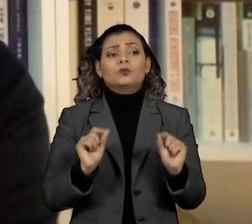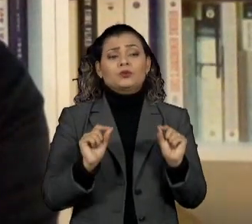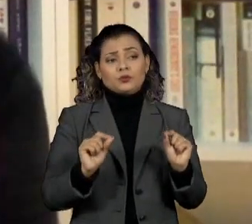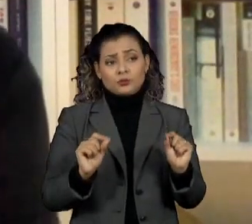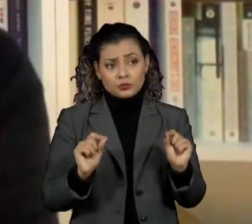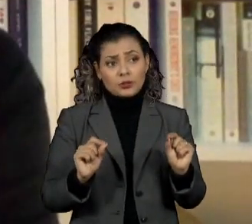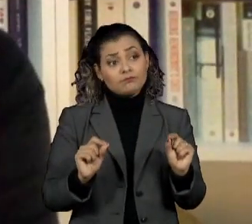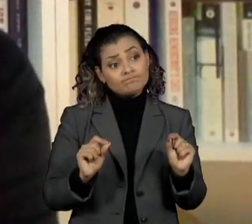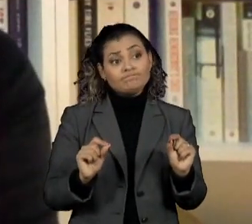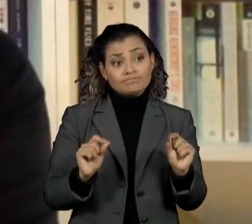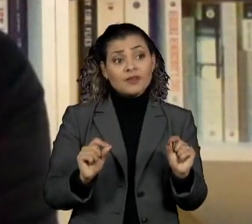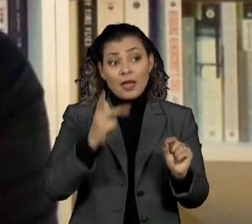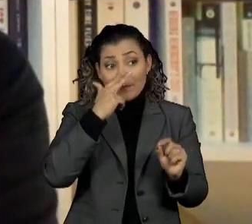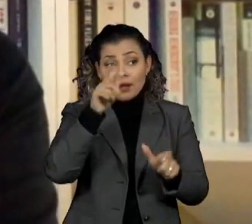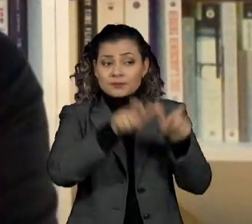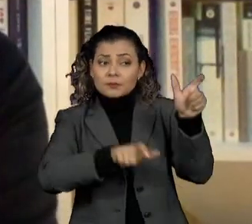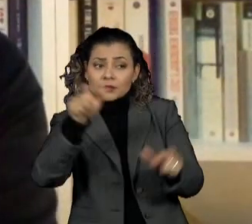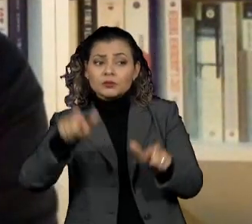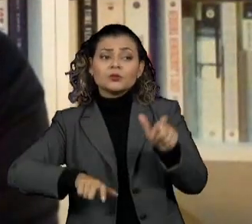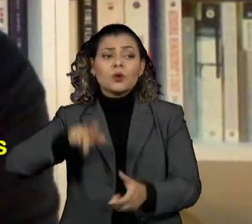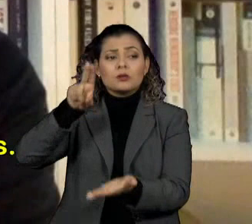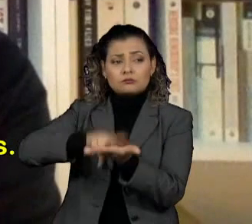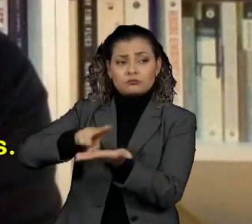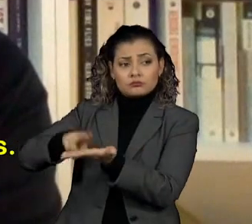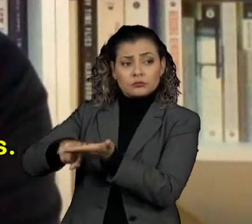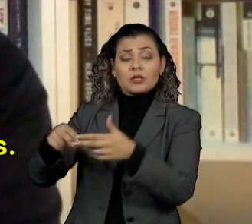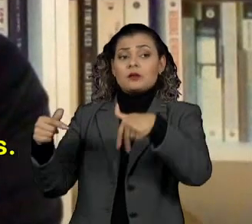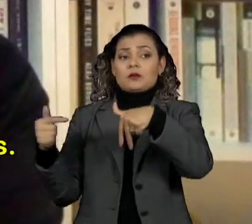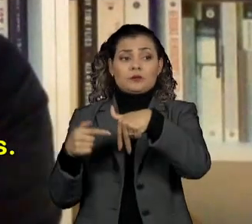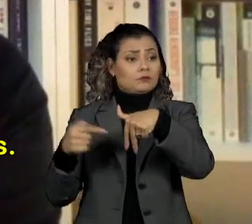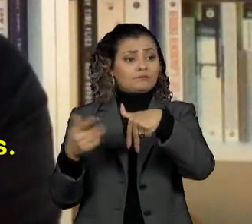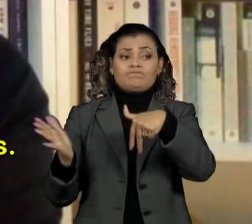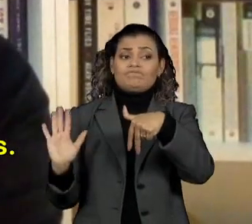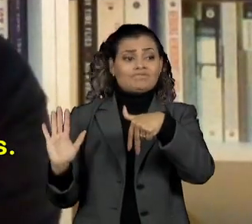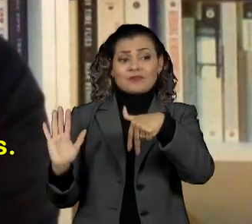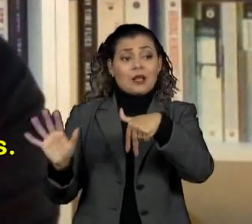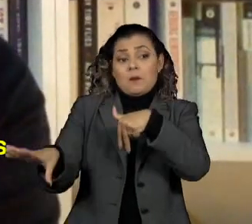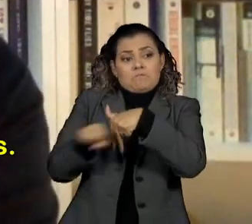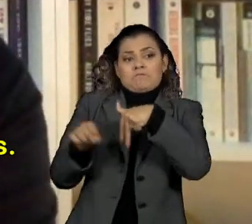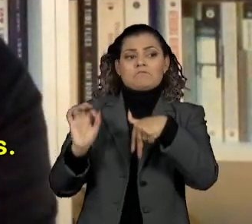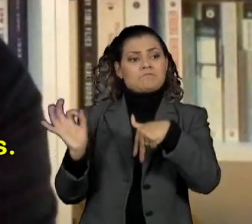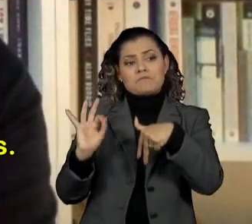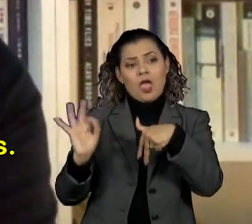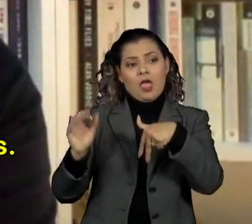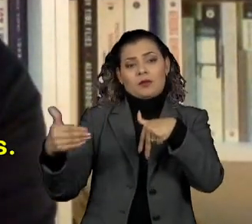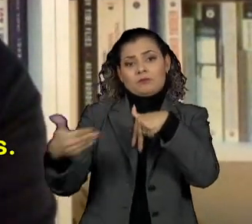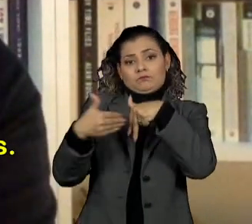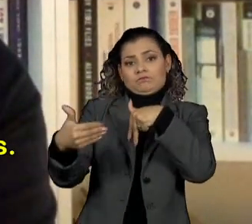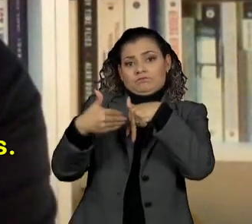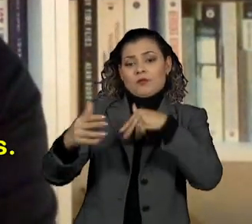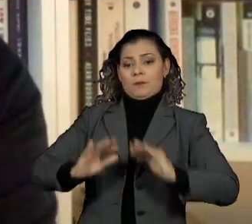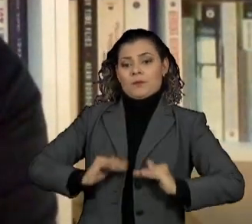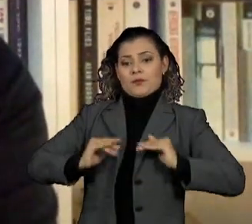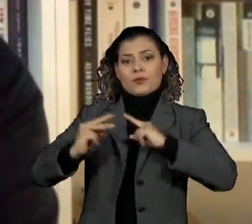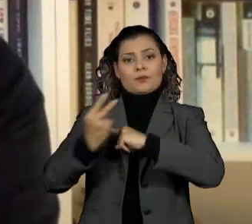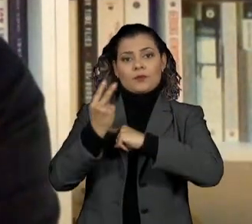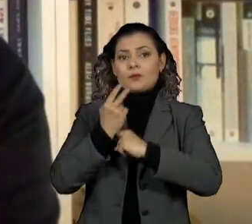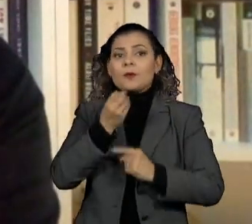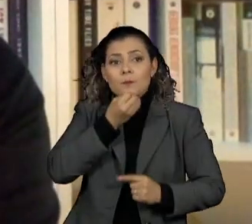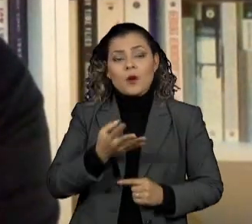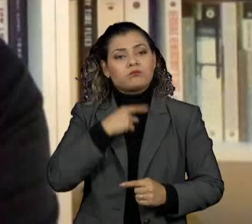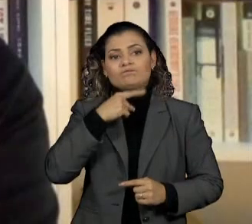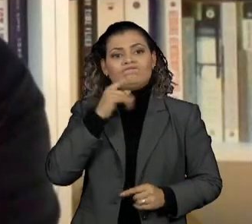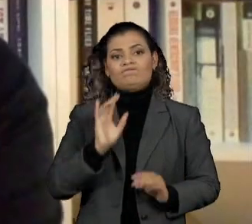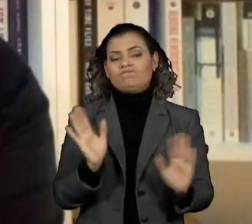patients, for reasons that we don't understand, do not raise an appropriate immune response against the virus. They